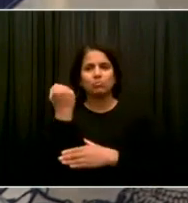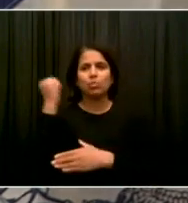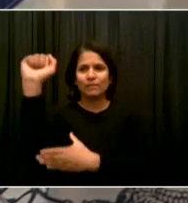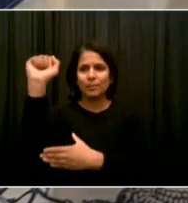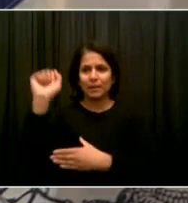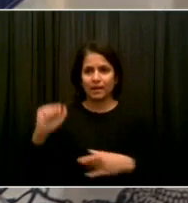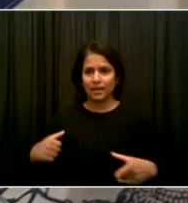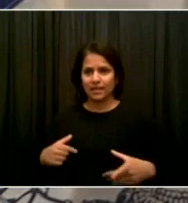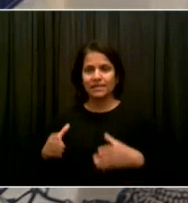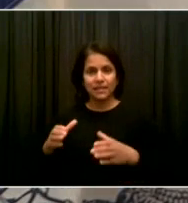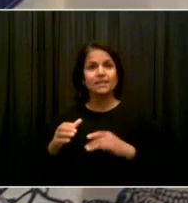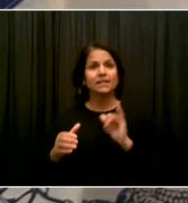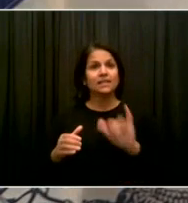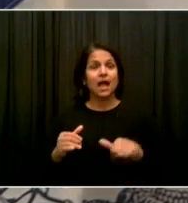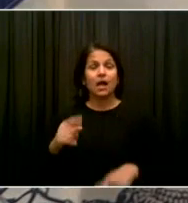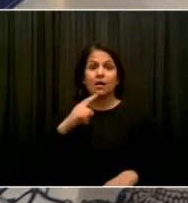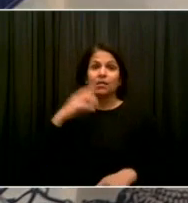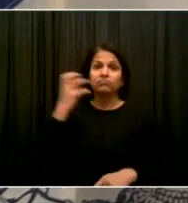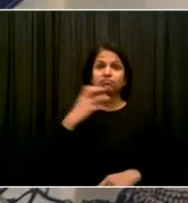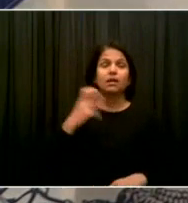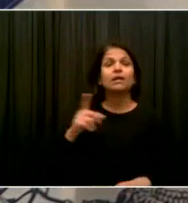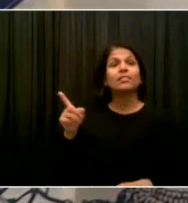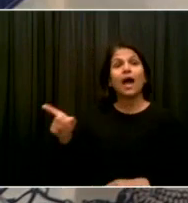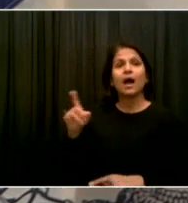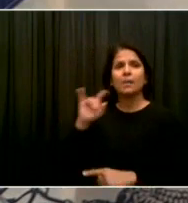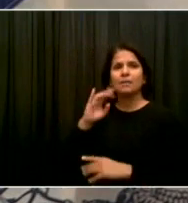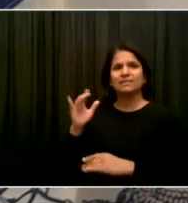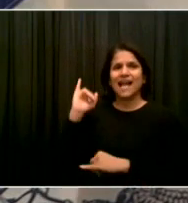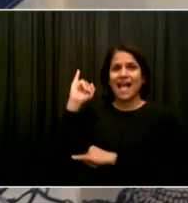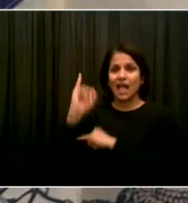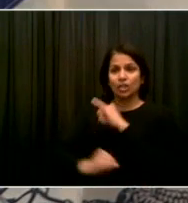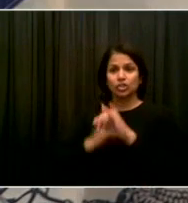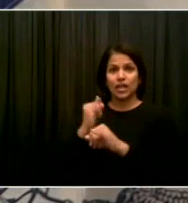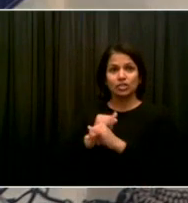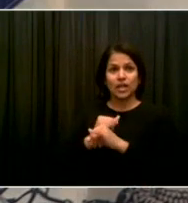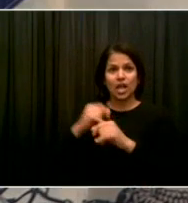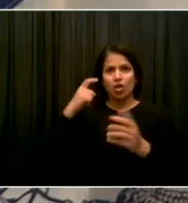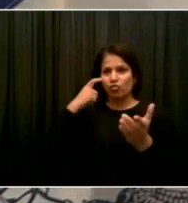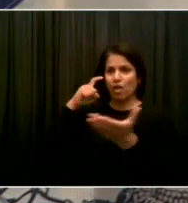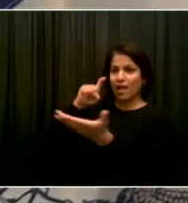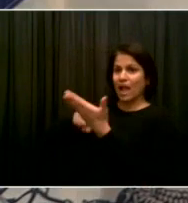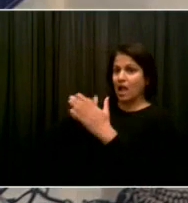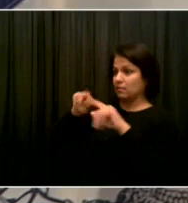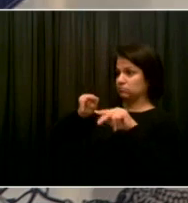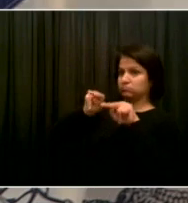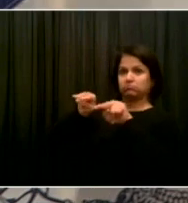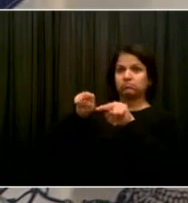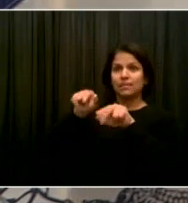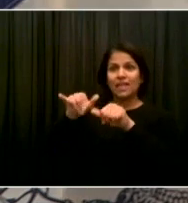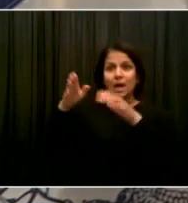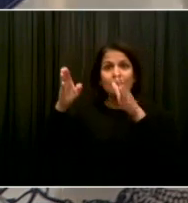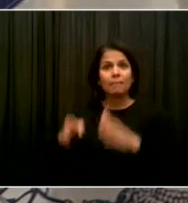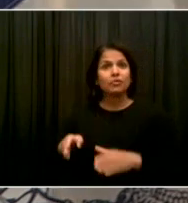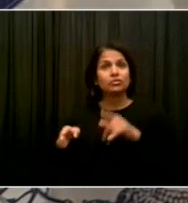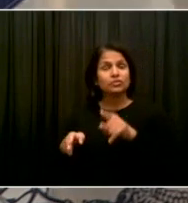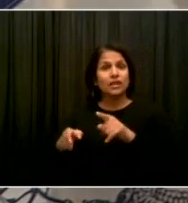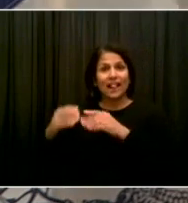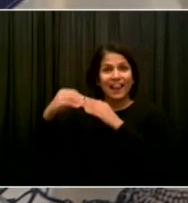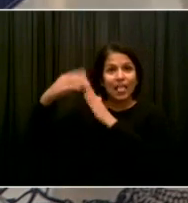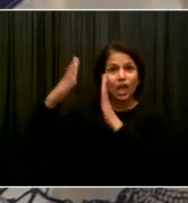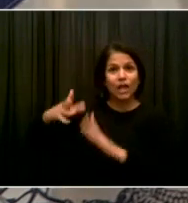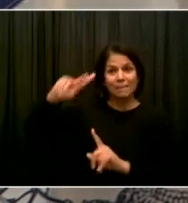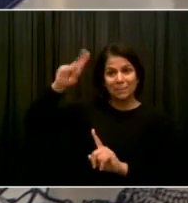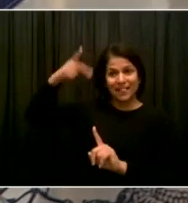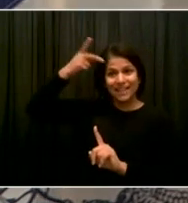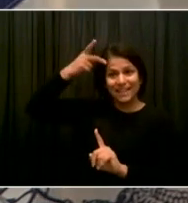Internationally renowned as a political leader, as a writer, as someone who defined feminism